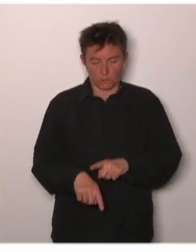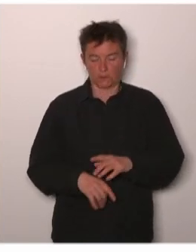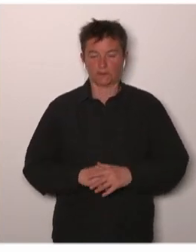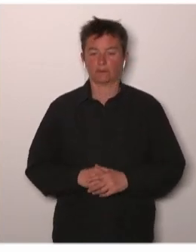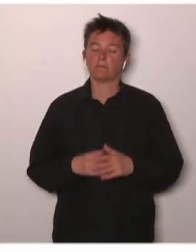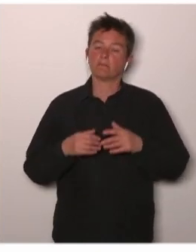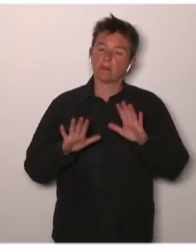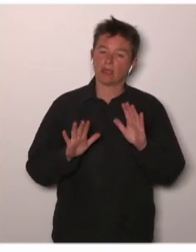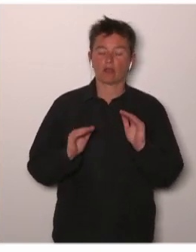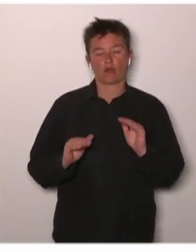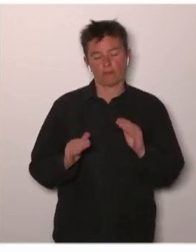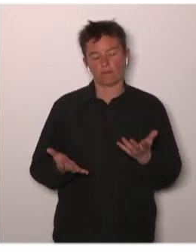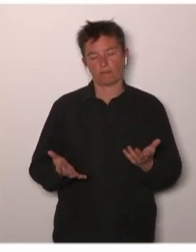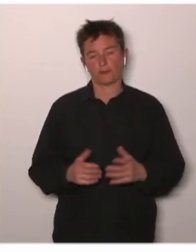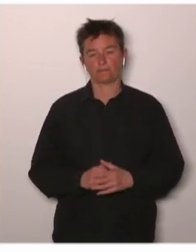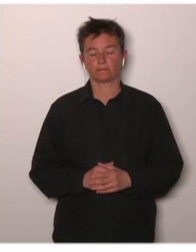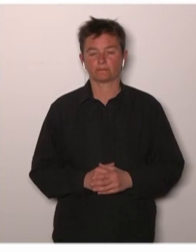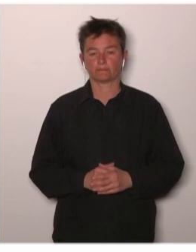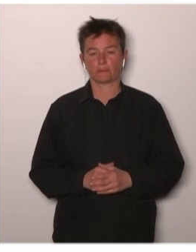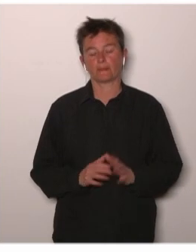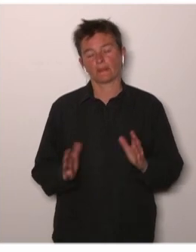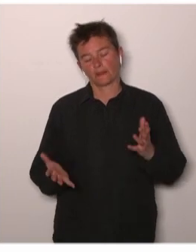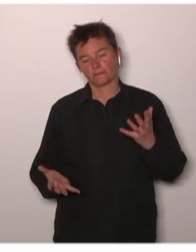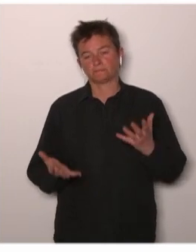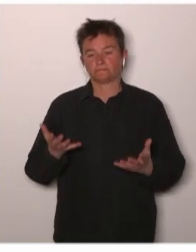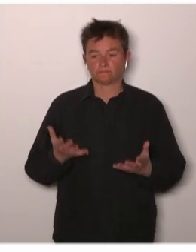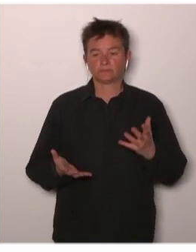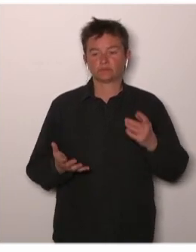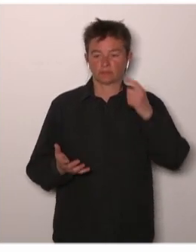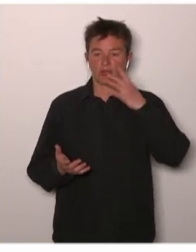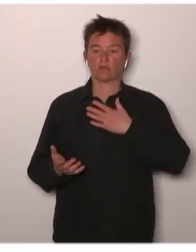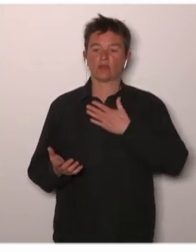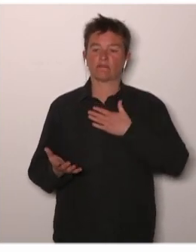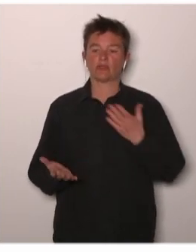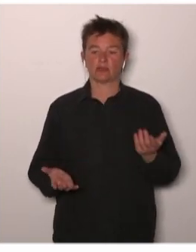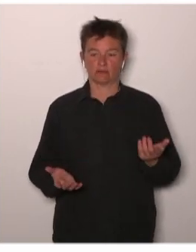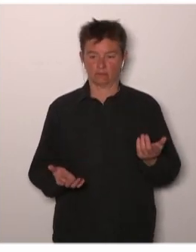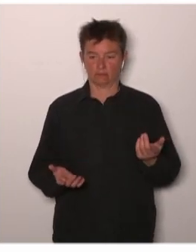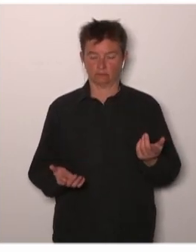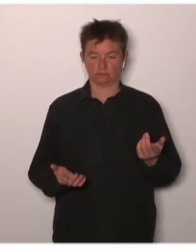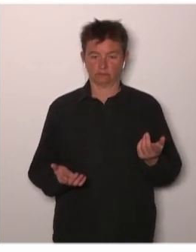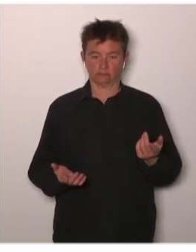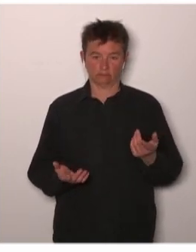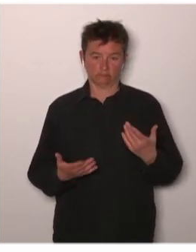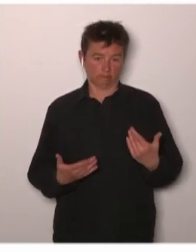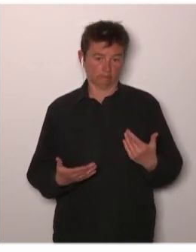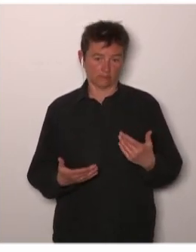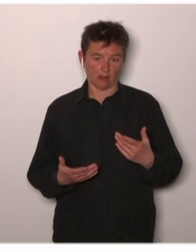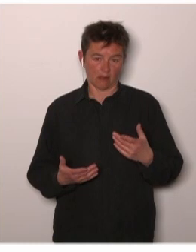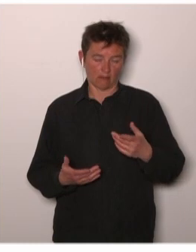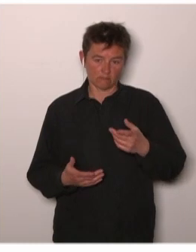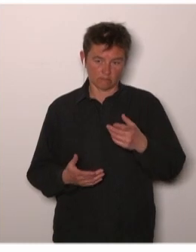I believe in this relatively challenging continuum from drug development, so from clinical